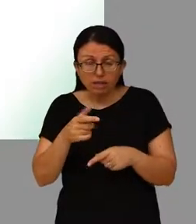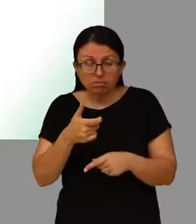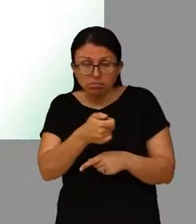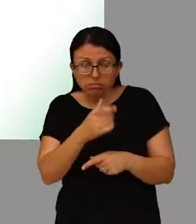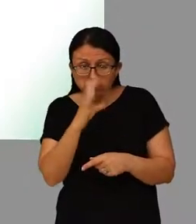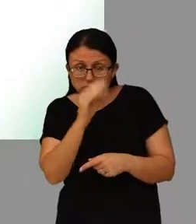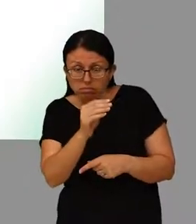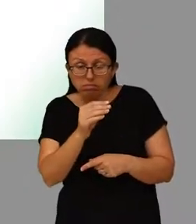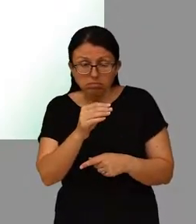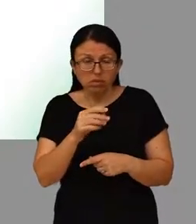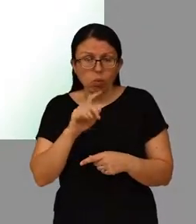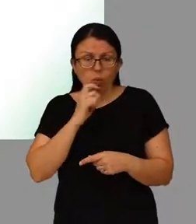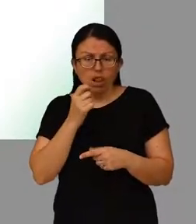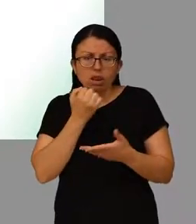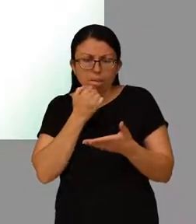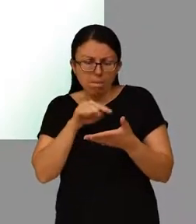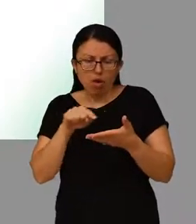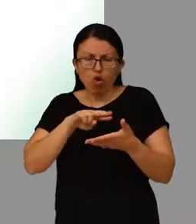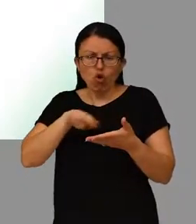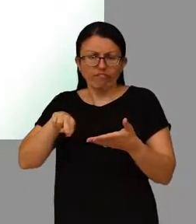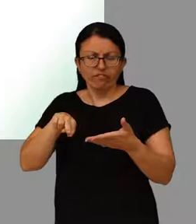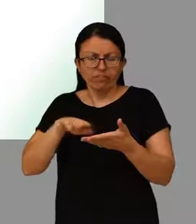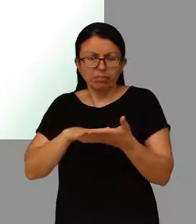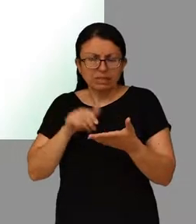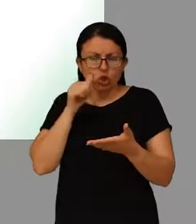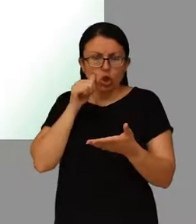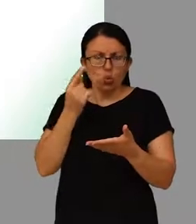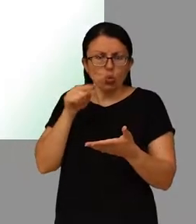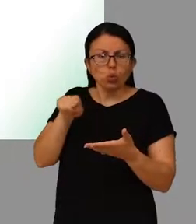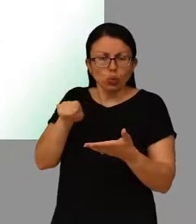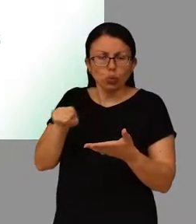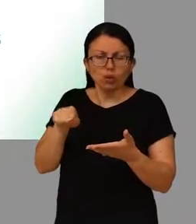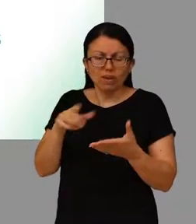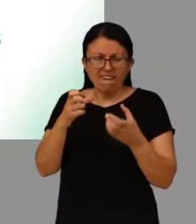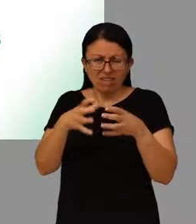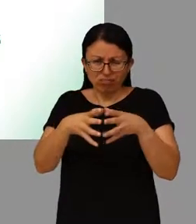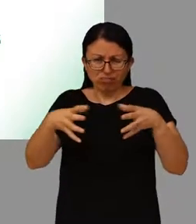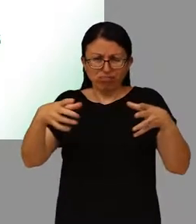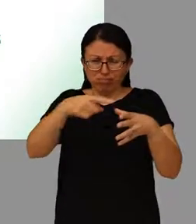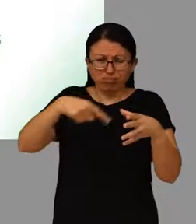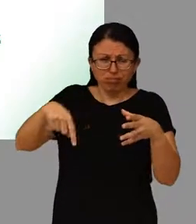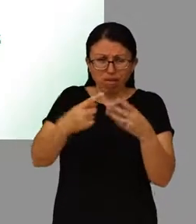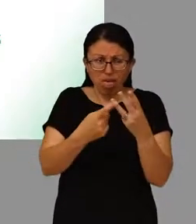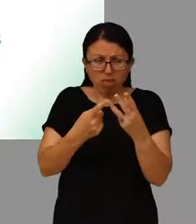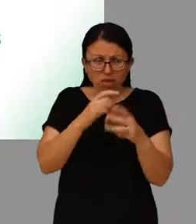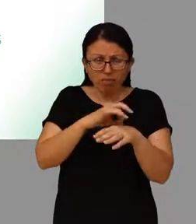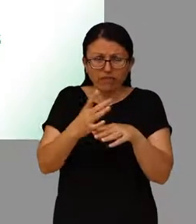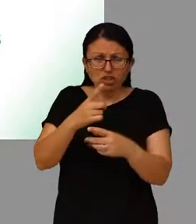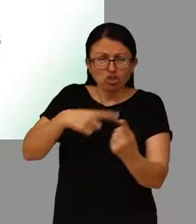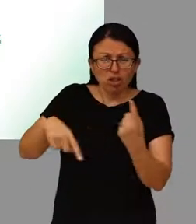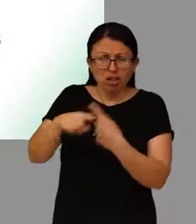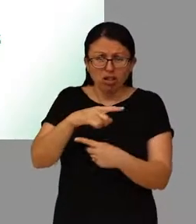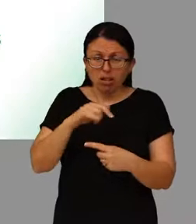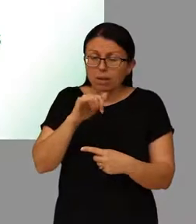show as a withheld number so please bear this in mind. There is a huge team of other professionals involved in your care.